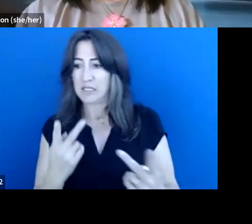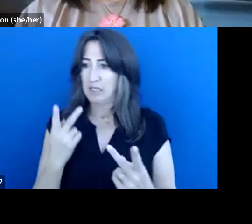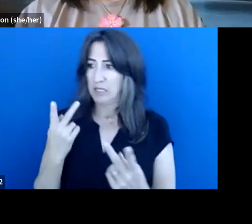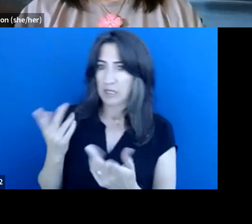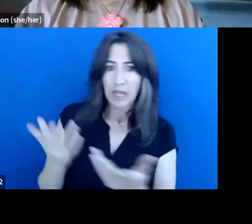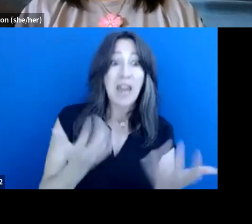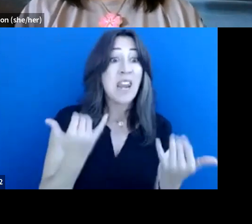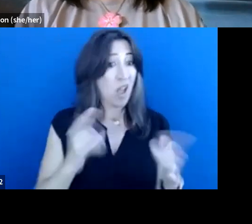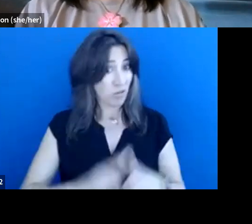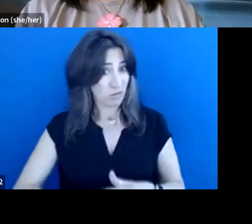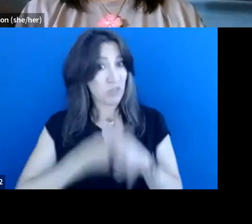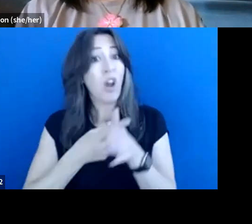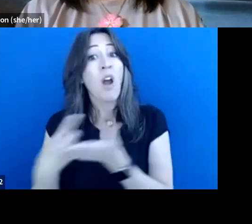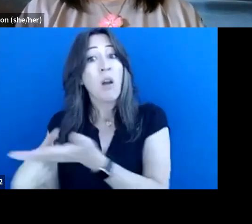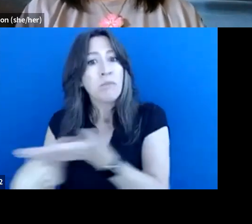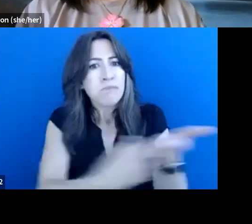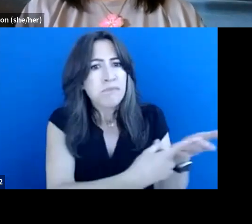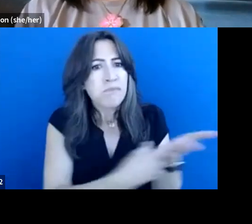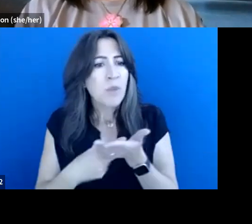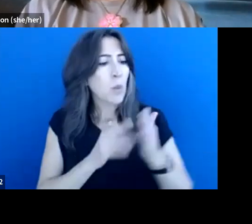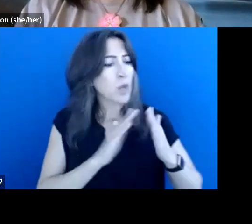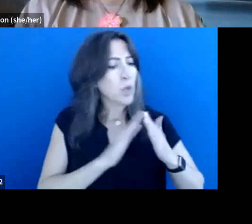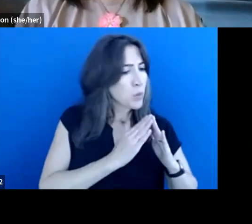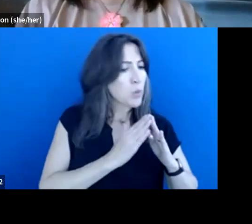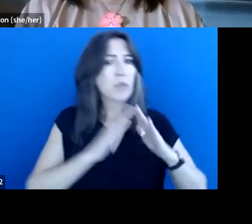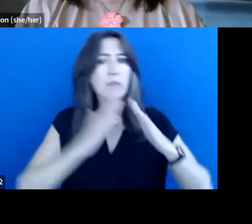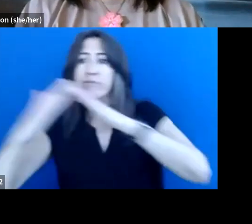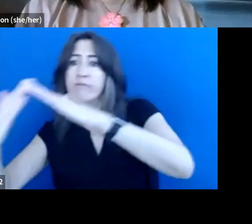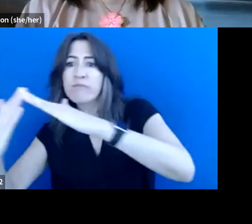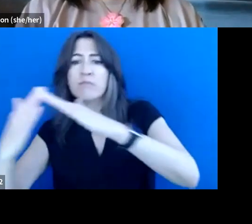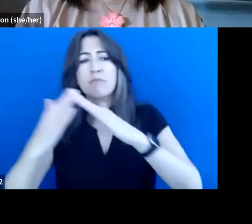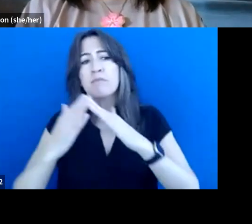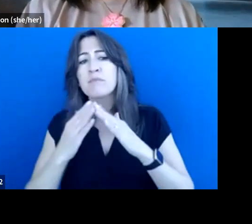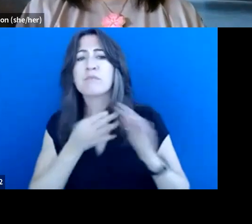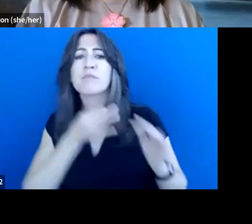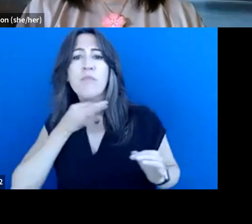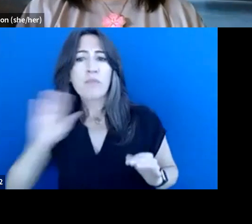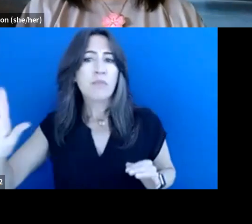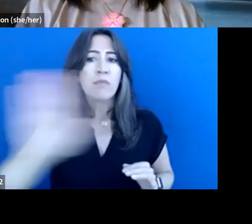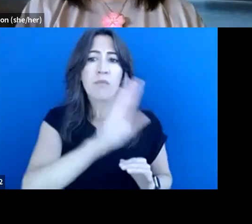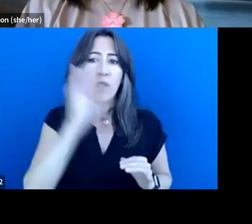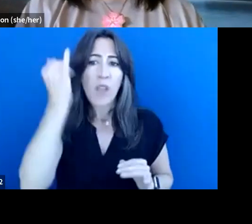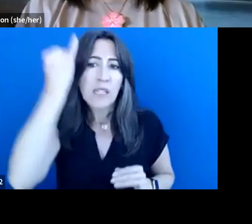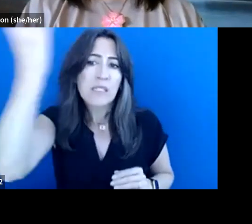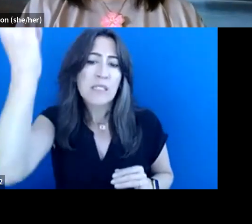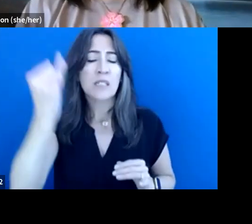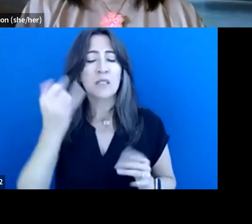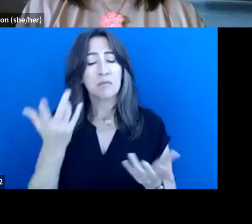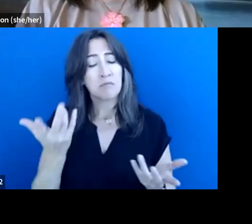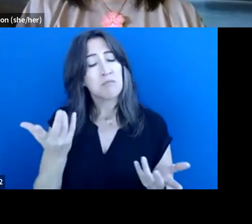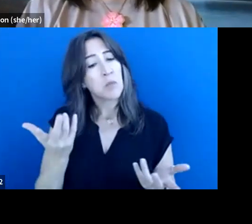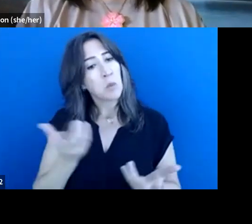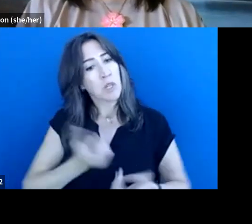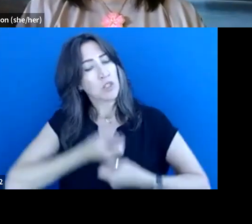you think we need to do in order to get us out of this. So I just wanted to share that it's, it's been an interesting time, but a really